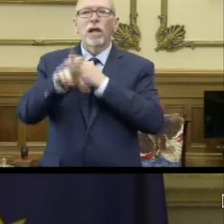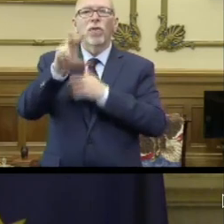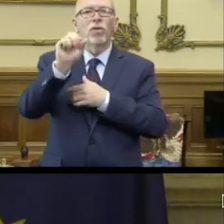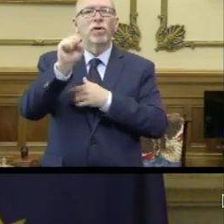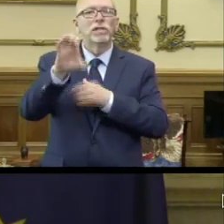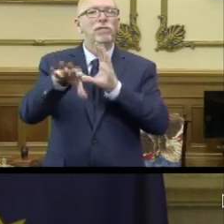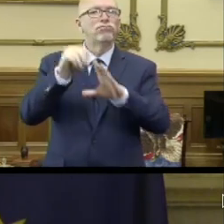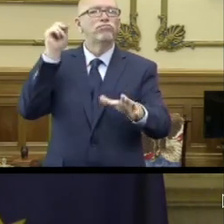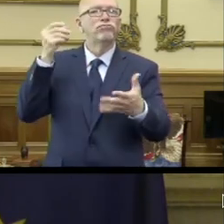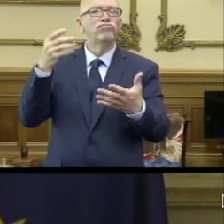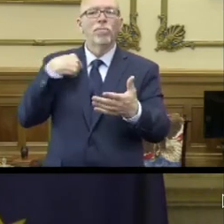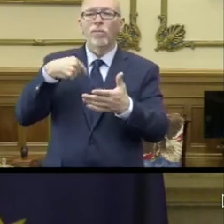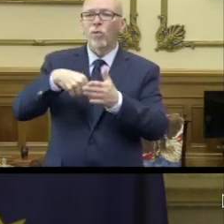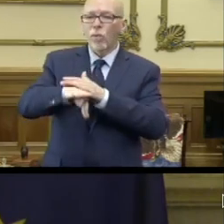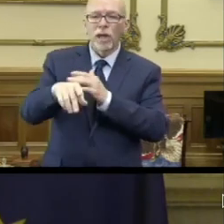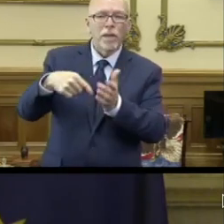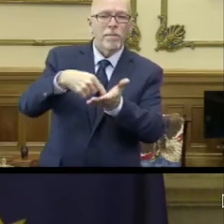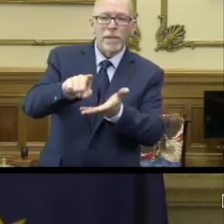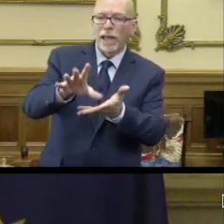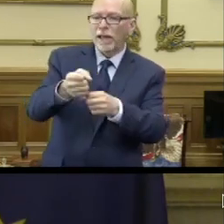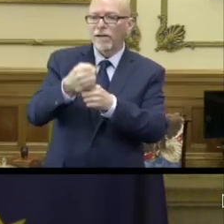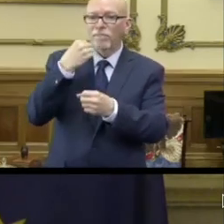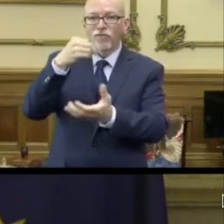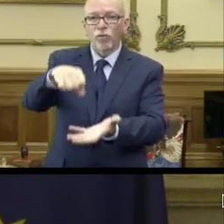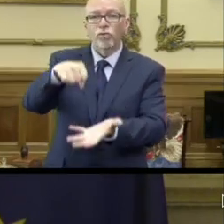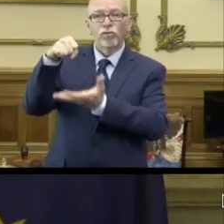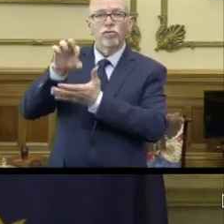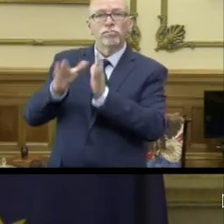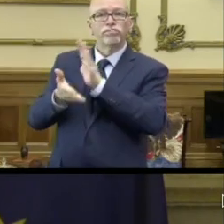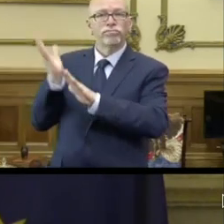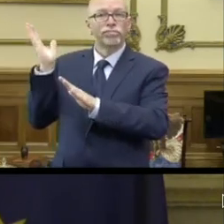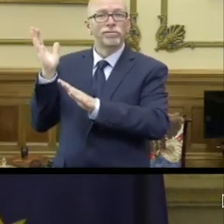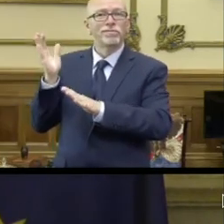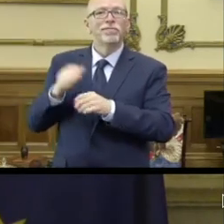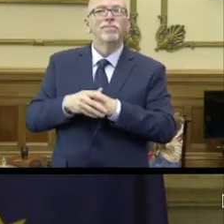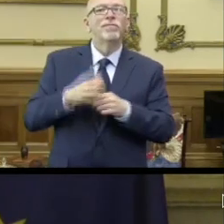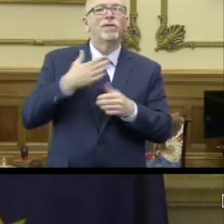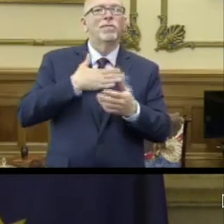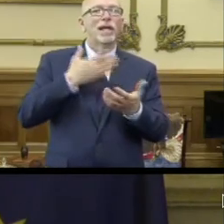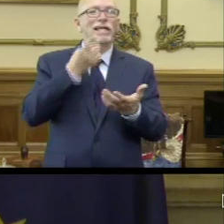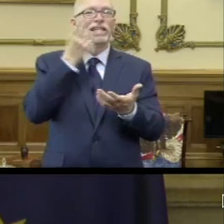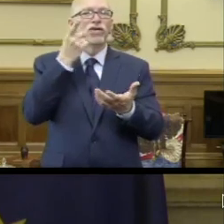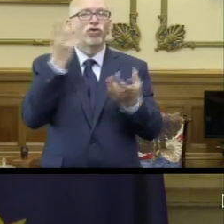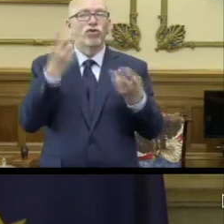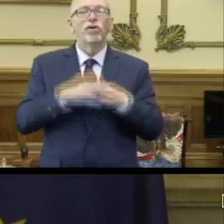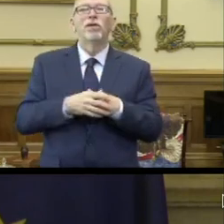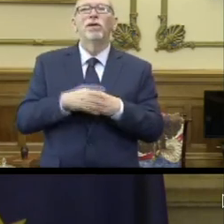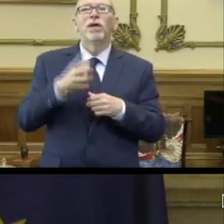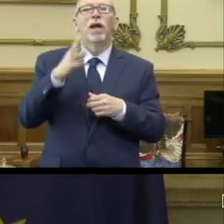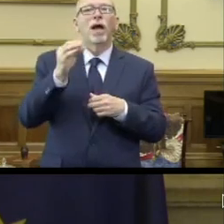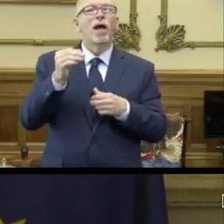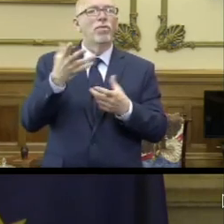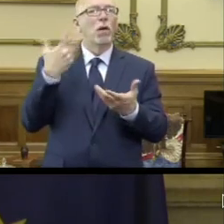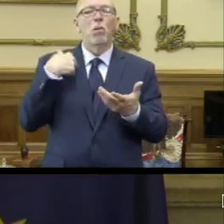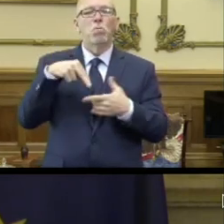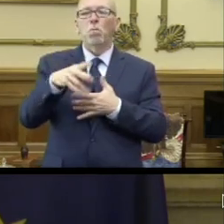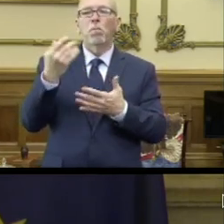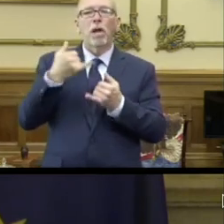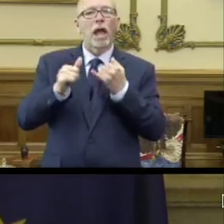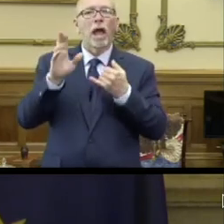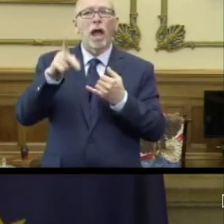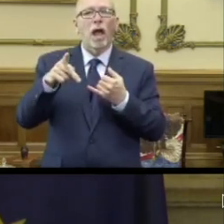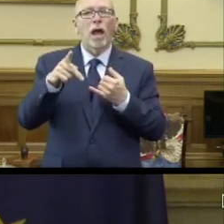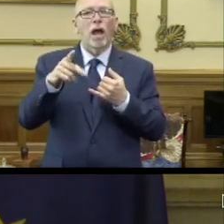seconds and paying to get my bag of feed, so to speak, my dinner, and then walk out. I ended up,